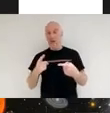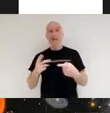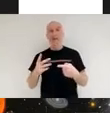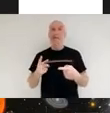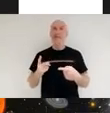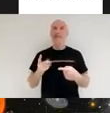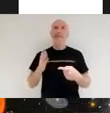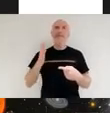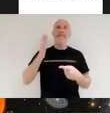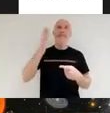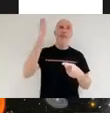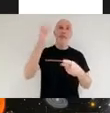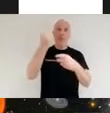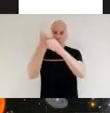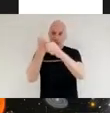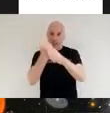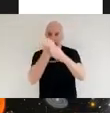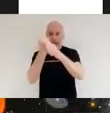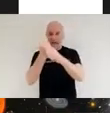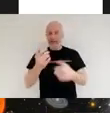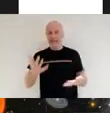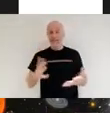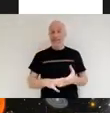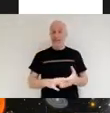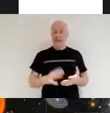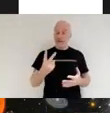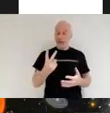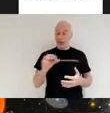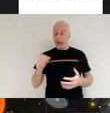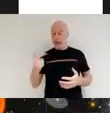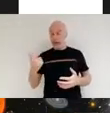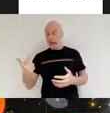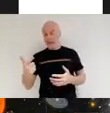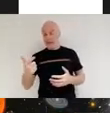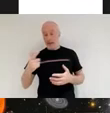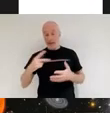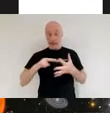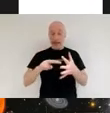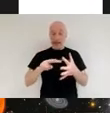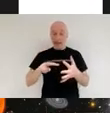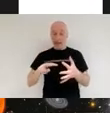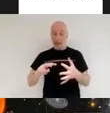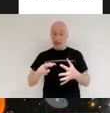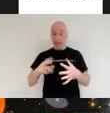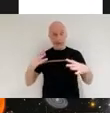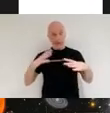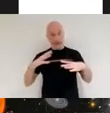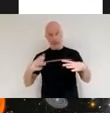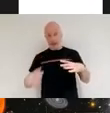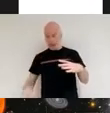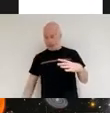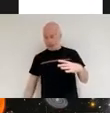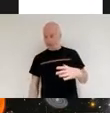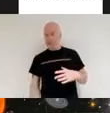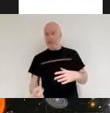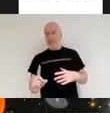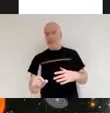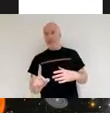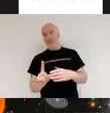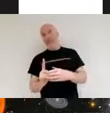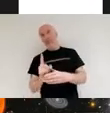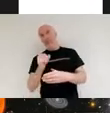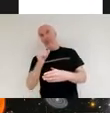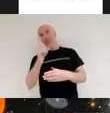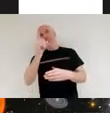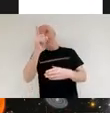and why it didn't launch in 2007 as in the early days it was planned was every step of the way we had to test test